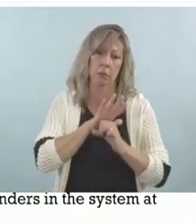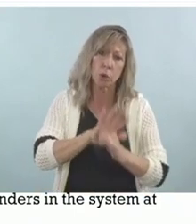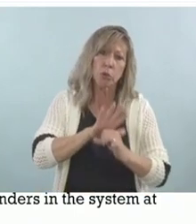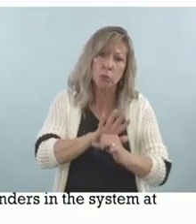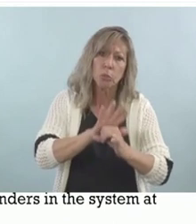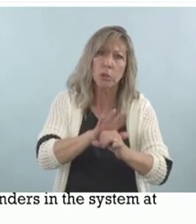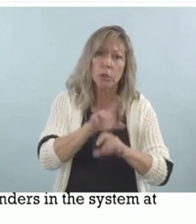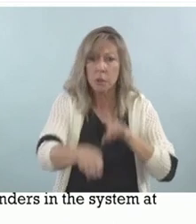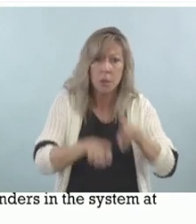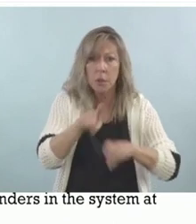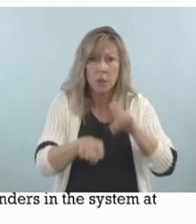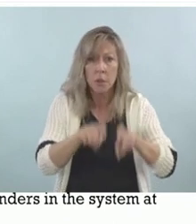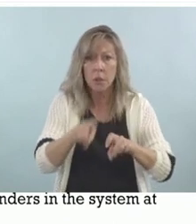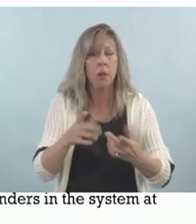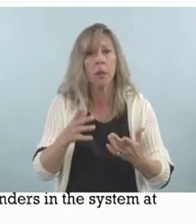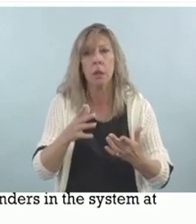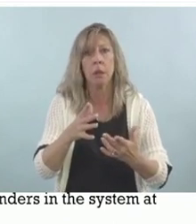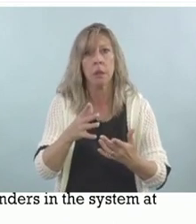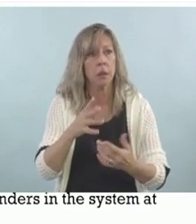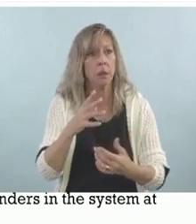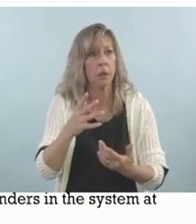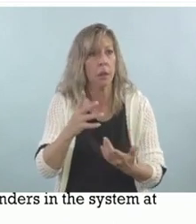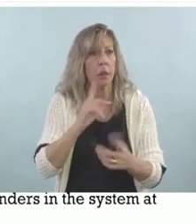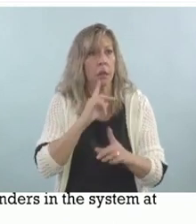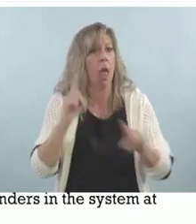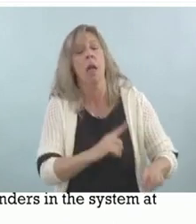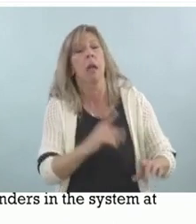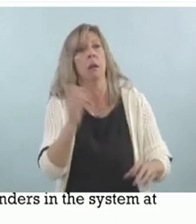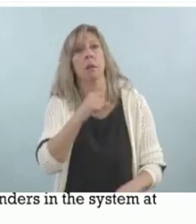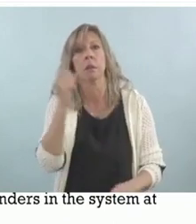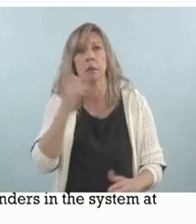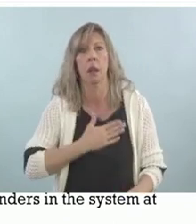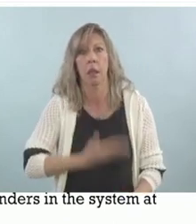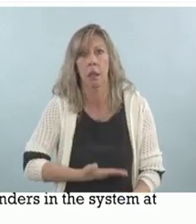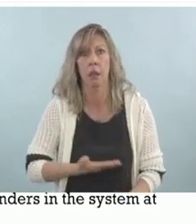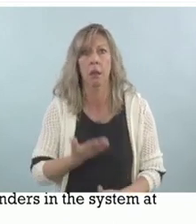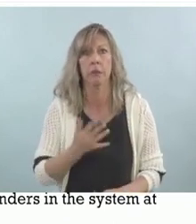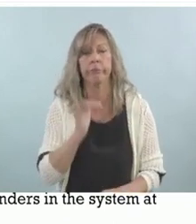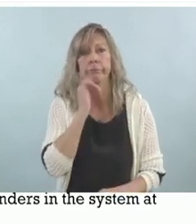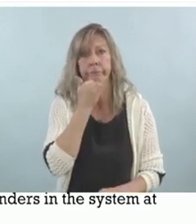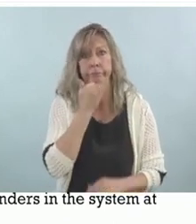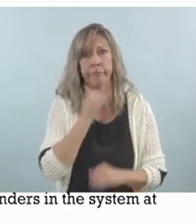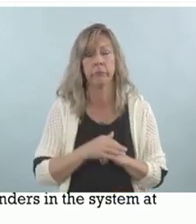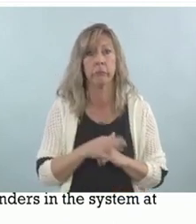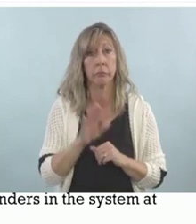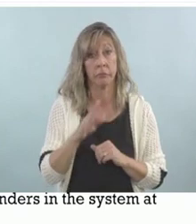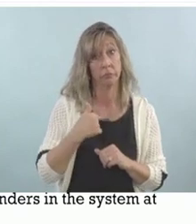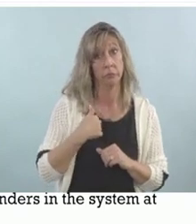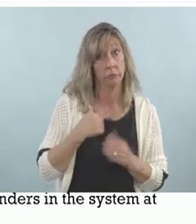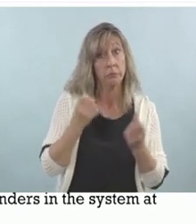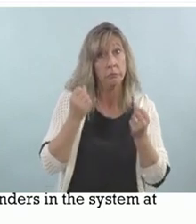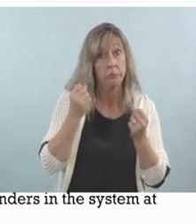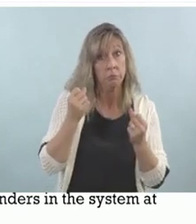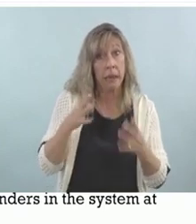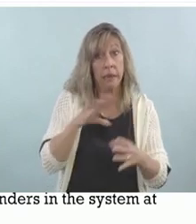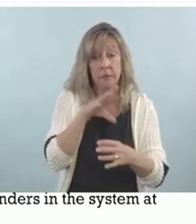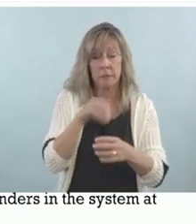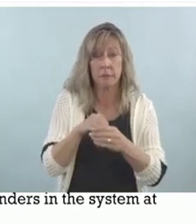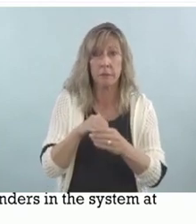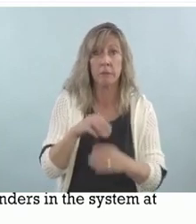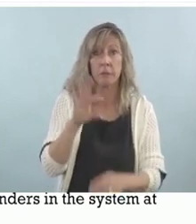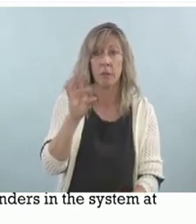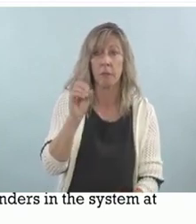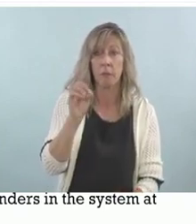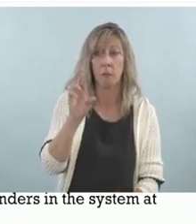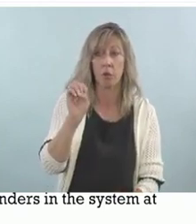So I've worked on a number of cases. I do a lot of forensic work. I worked on a number of cases where there is